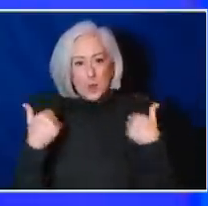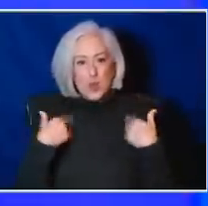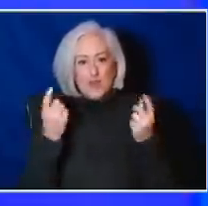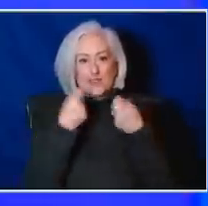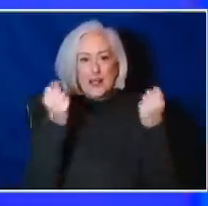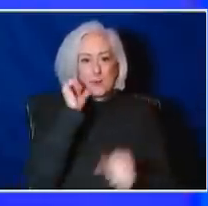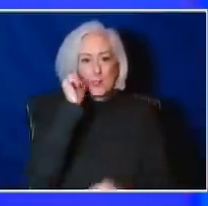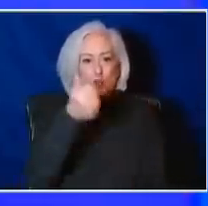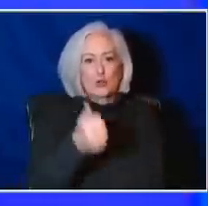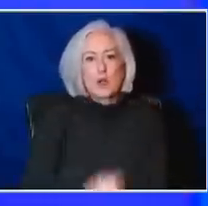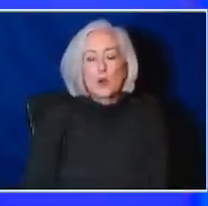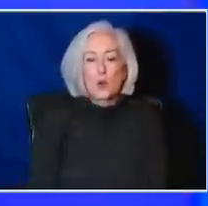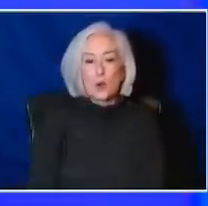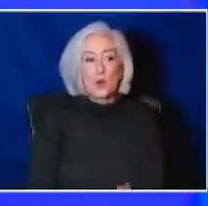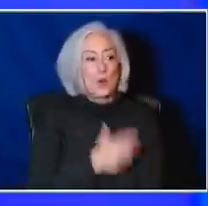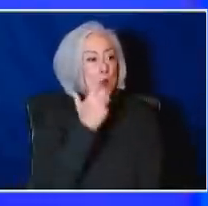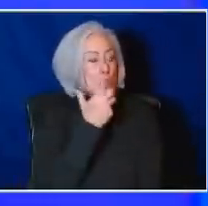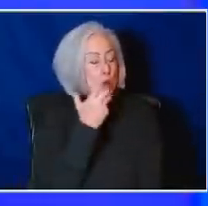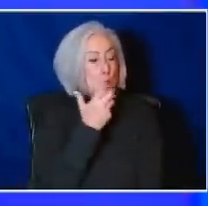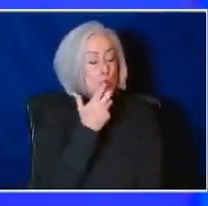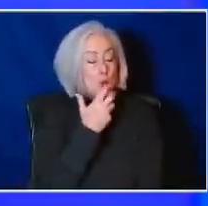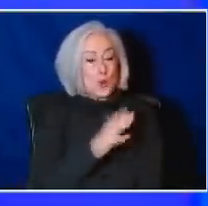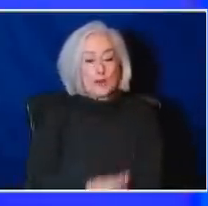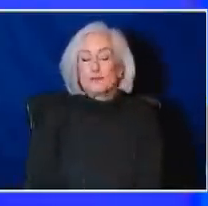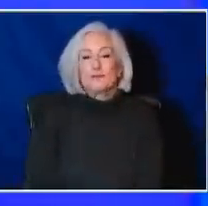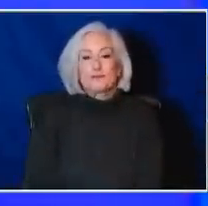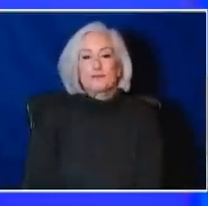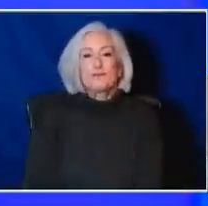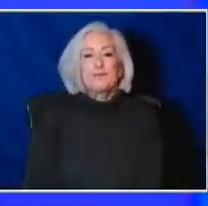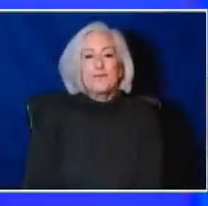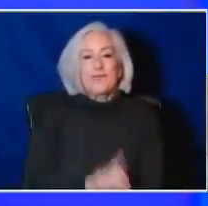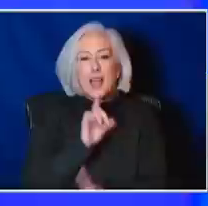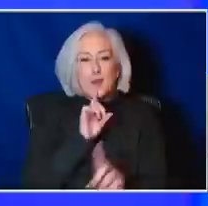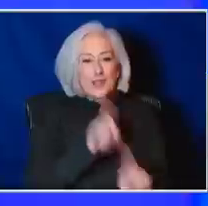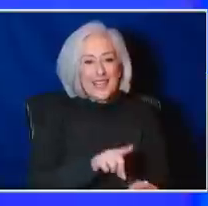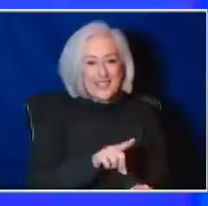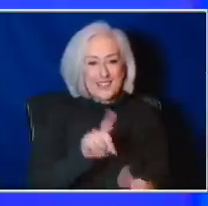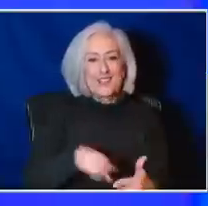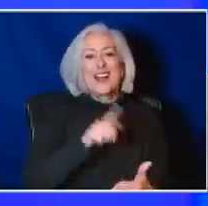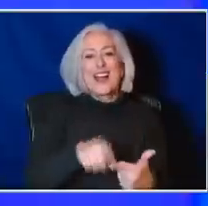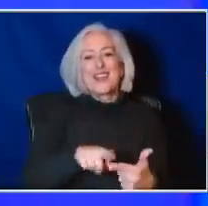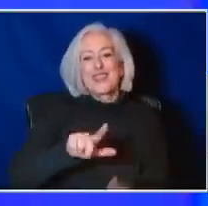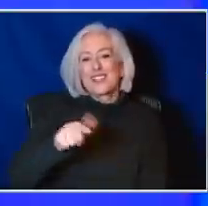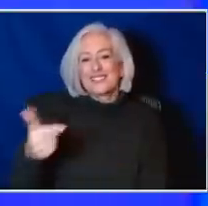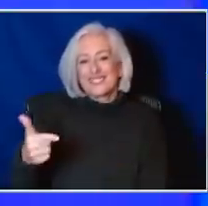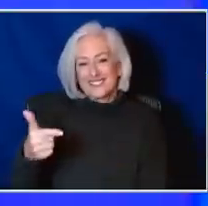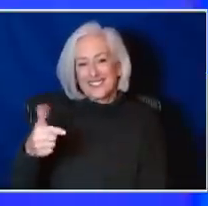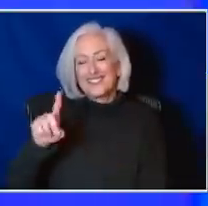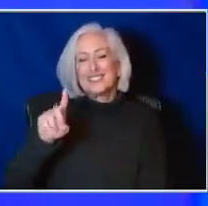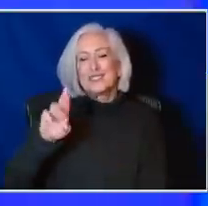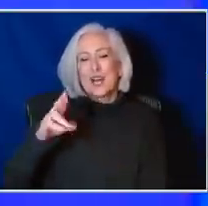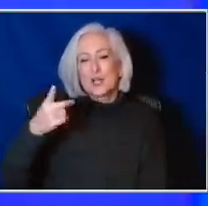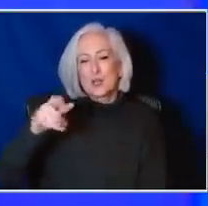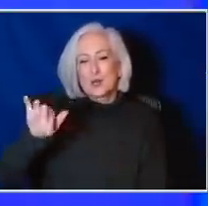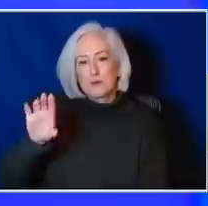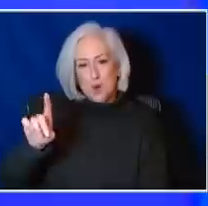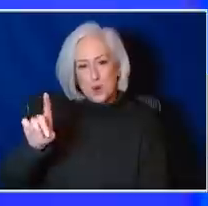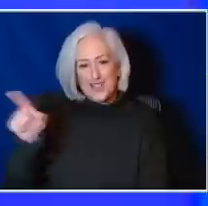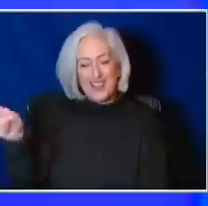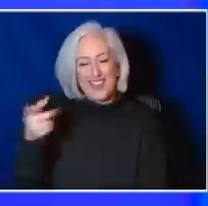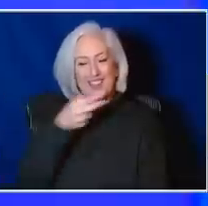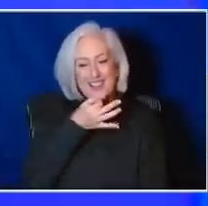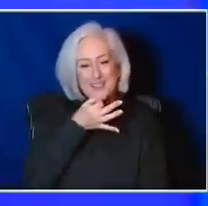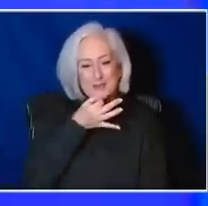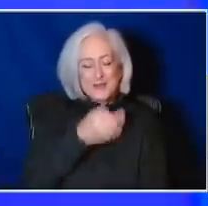Oh gosh. I'm going to answer, and then I want to hear what Dr. Polin and Dr. Hawkinson have to say, because they are certainly the experts. I